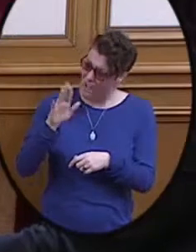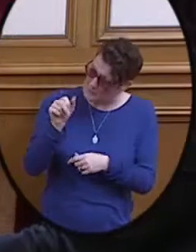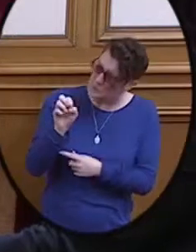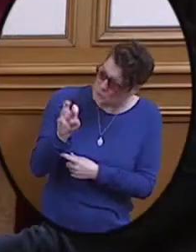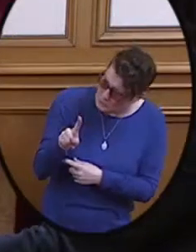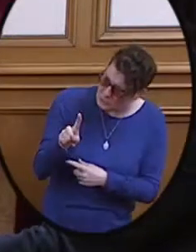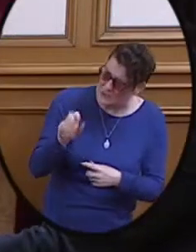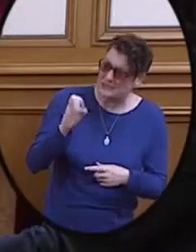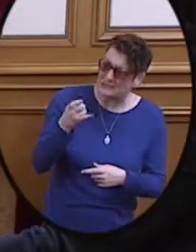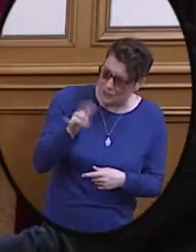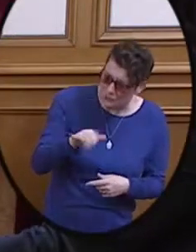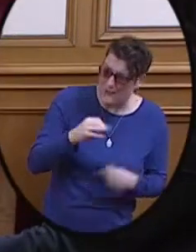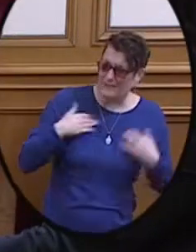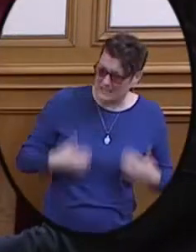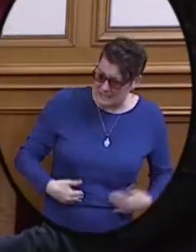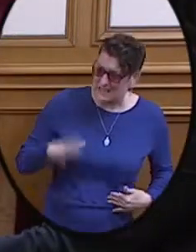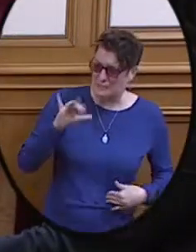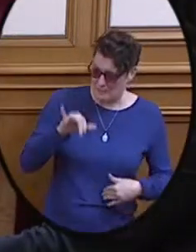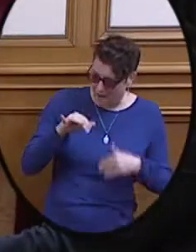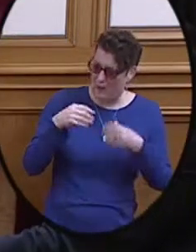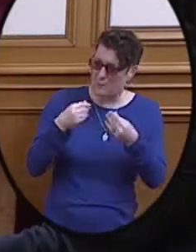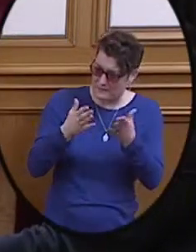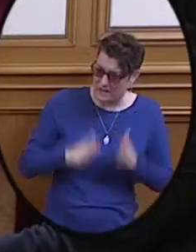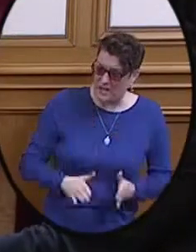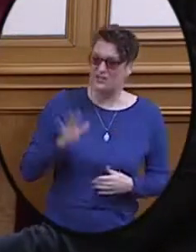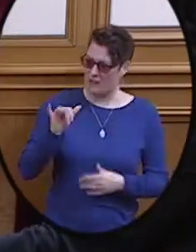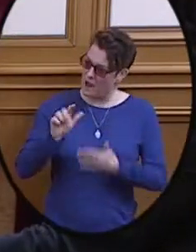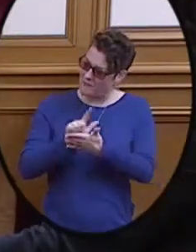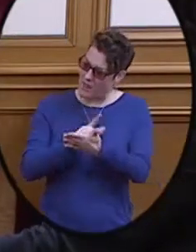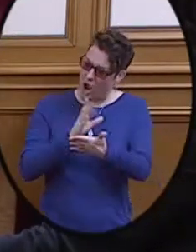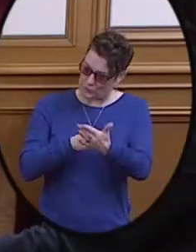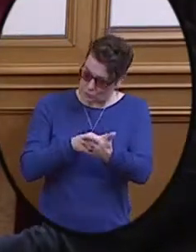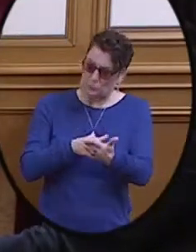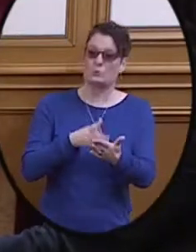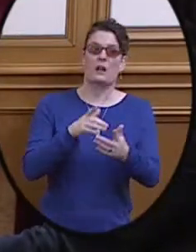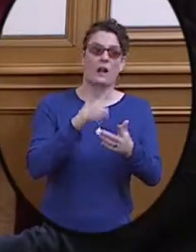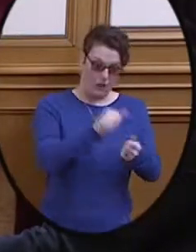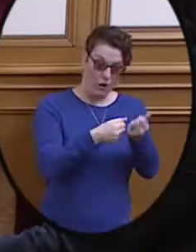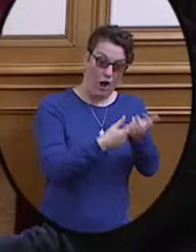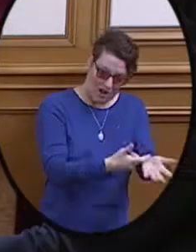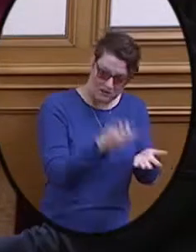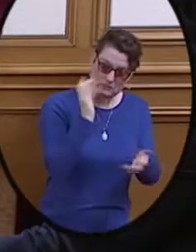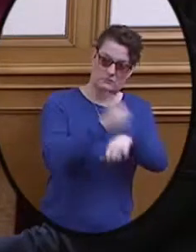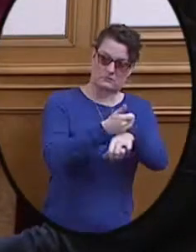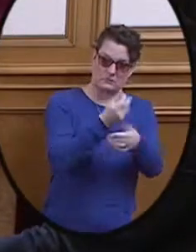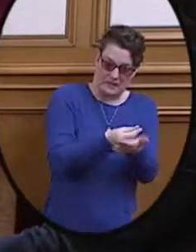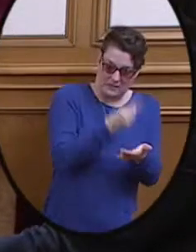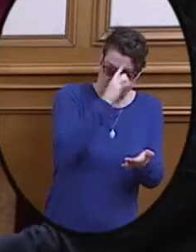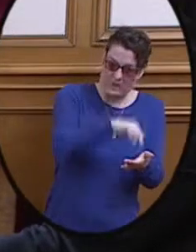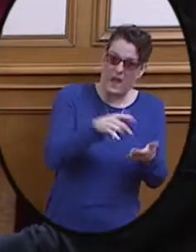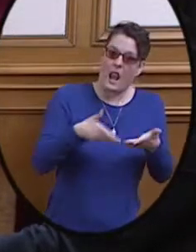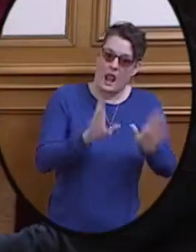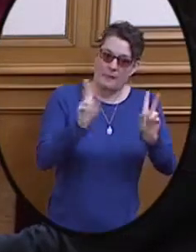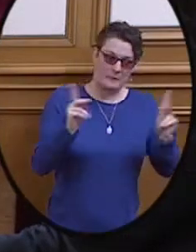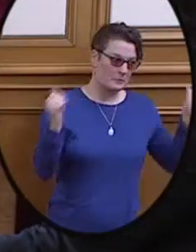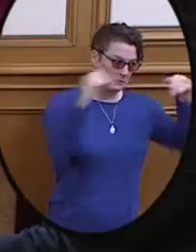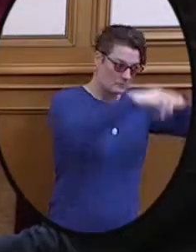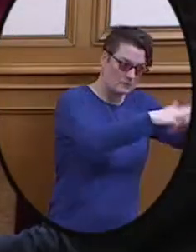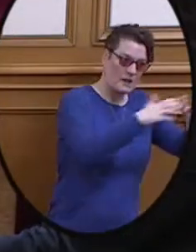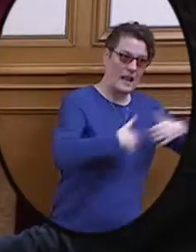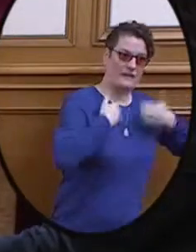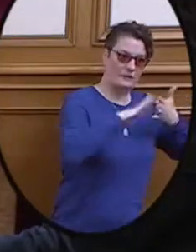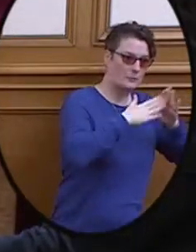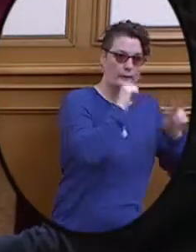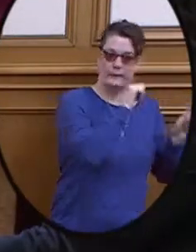Honda. There was a lawsuit that created the Community Living Fund to help people live in the community and not be segregated. Disabled people in San